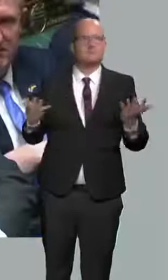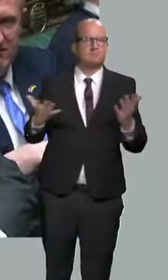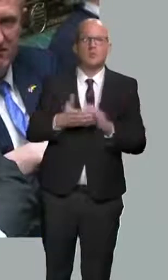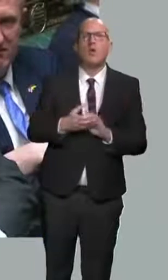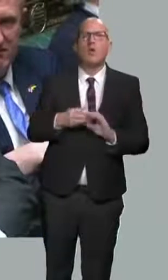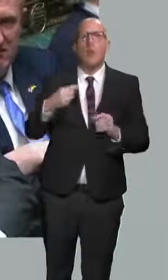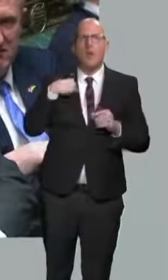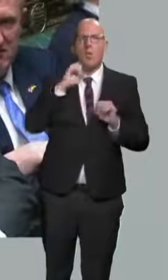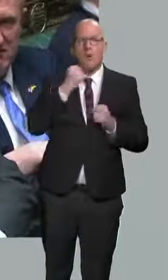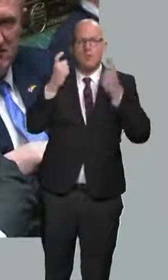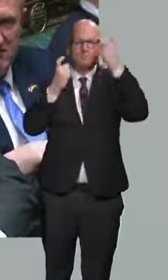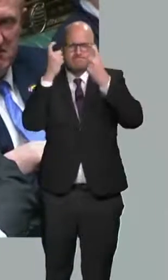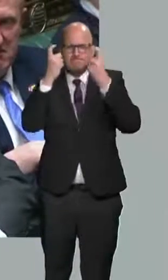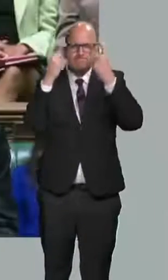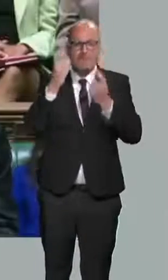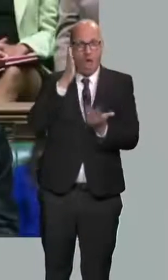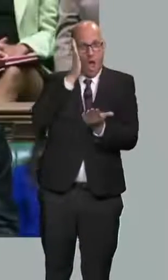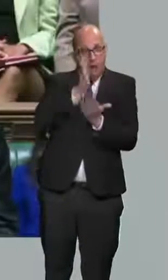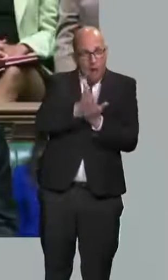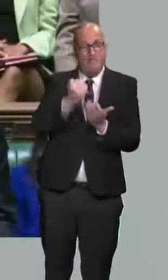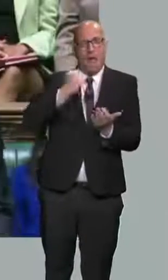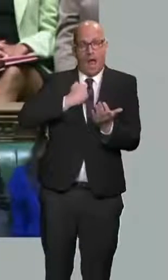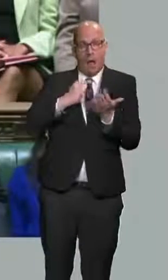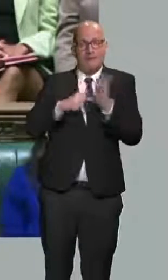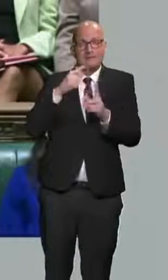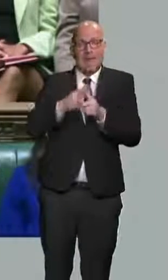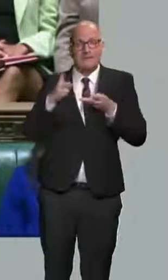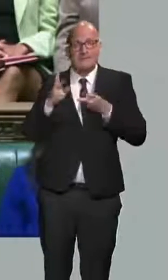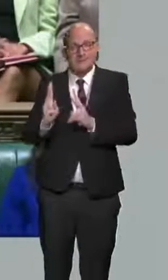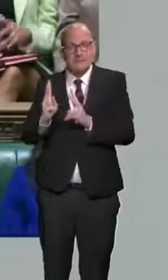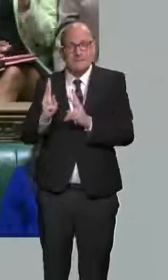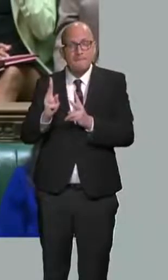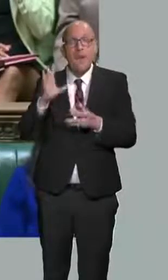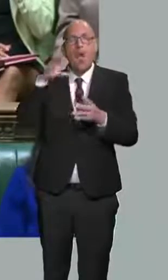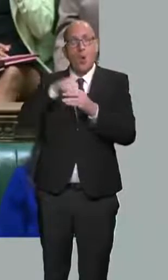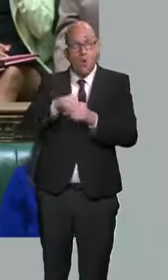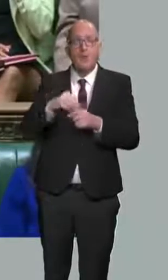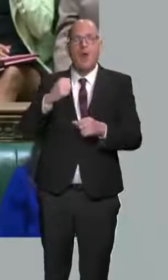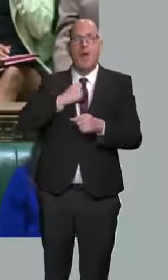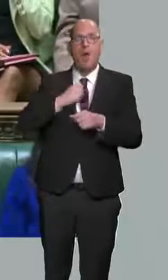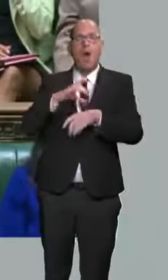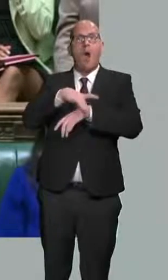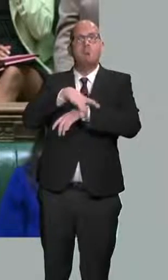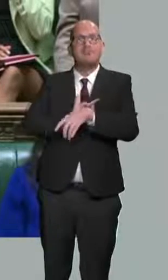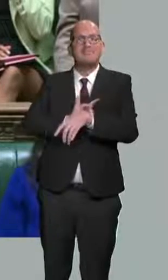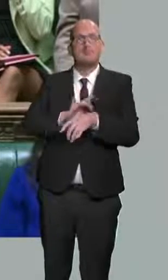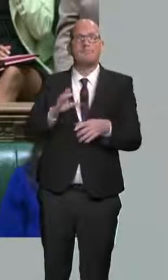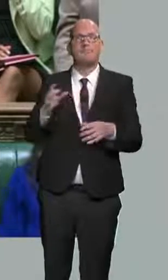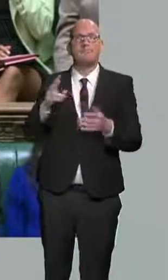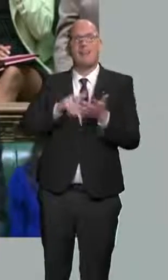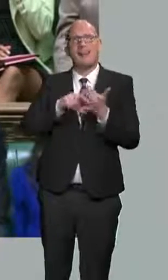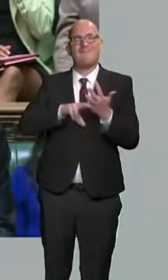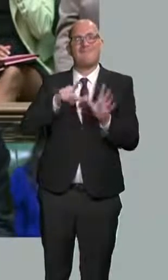So we will consider whether the current tax system, including the operation of the apprenticeship levy, is doing enough to